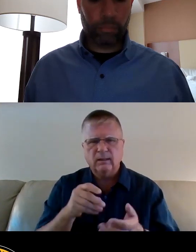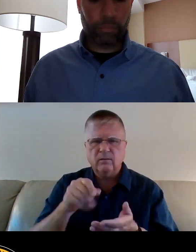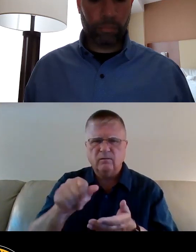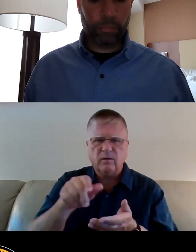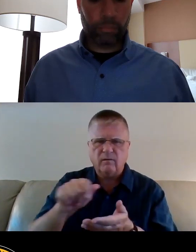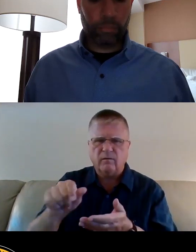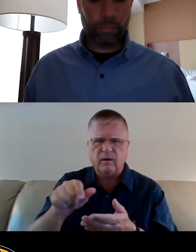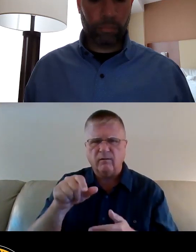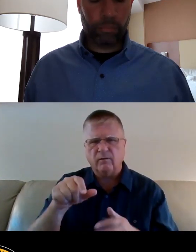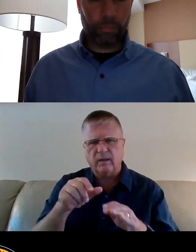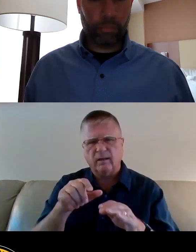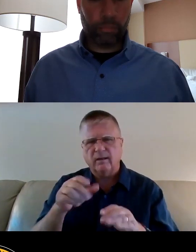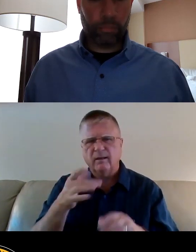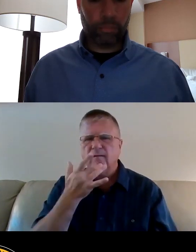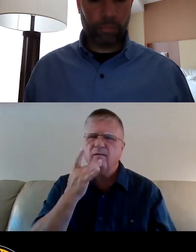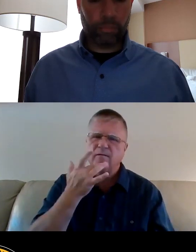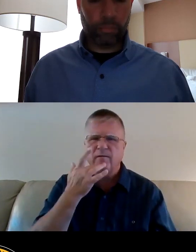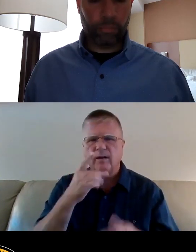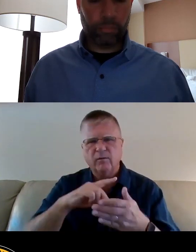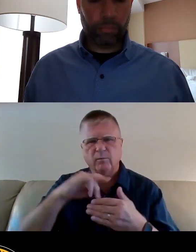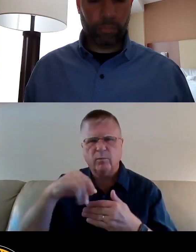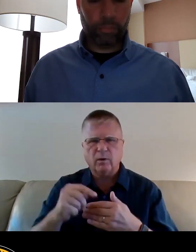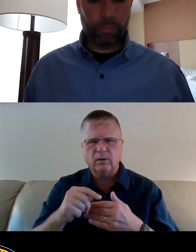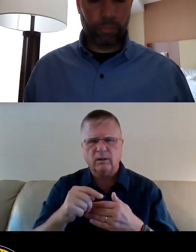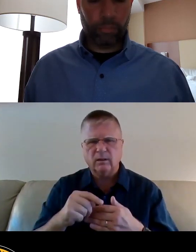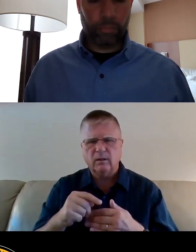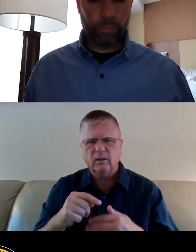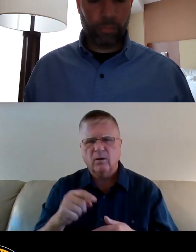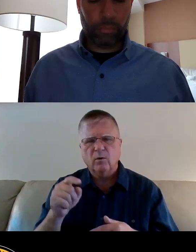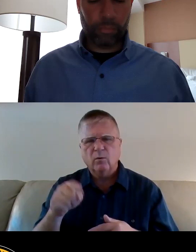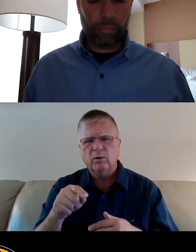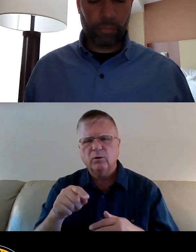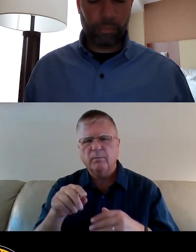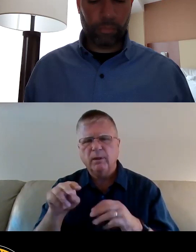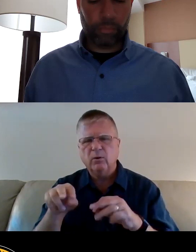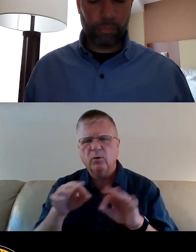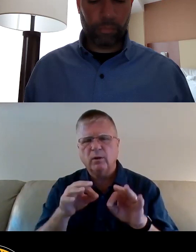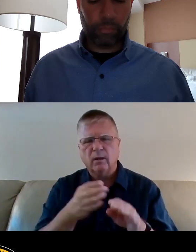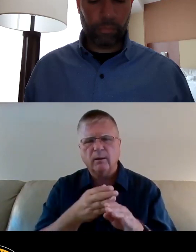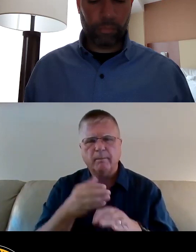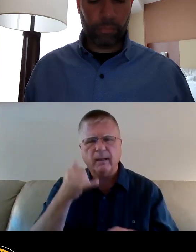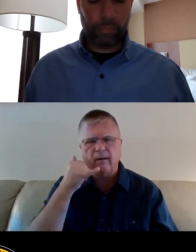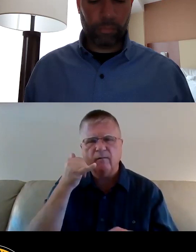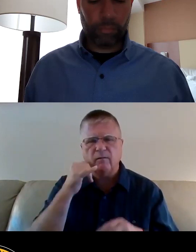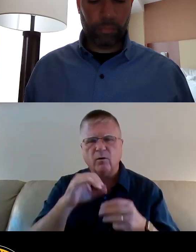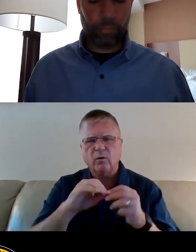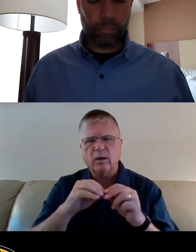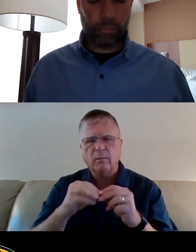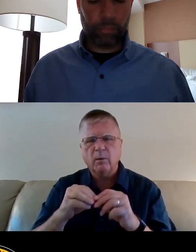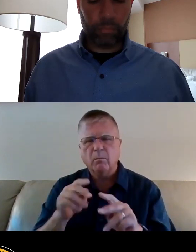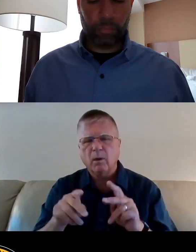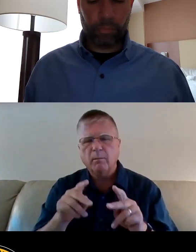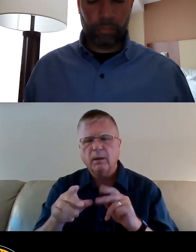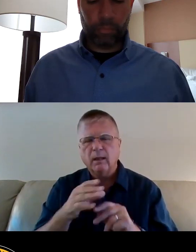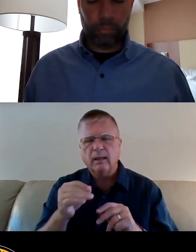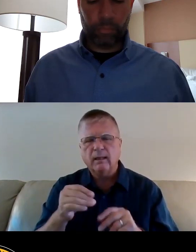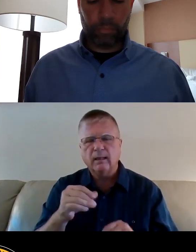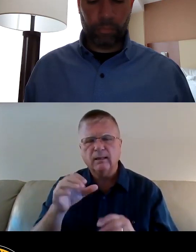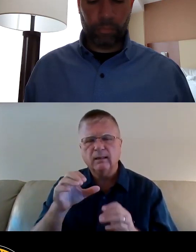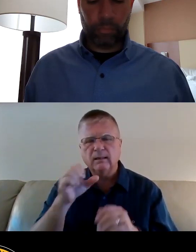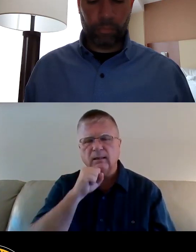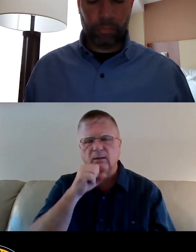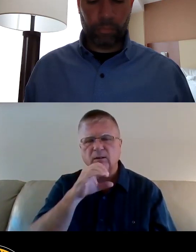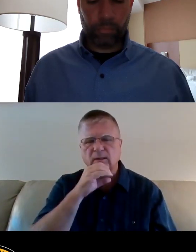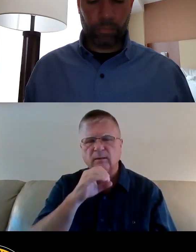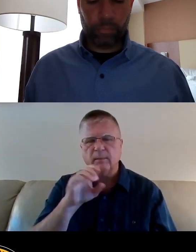Really, we need to be looking at our most vulnerable populations, and that would be seniors, disabled, and children, which take up almost